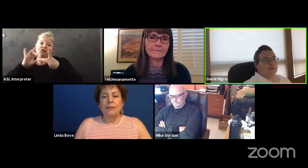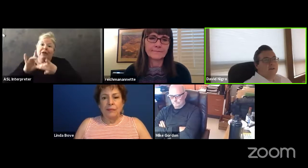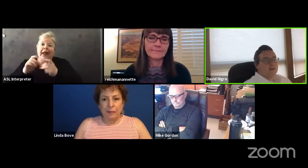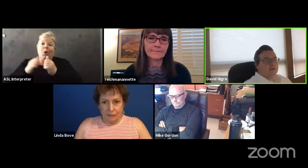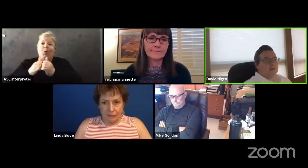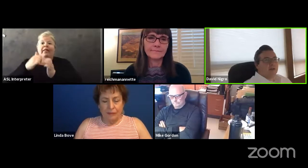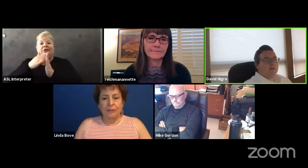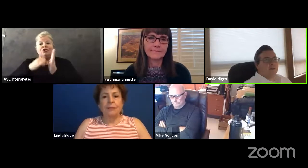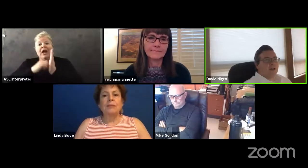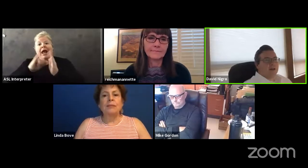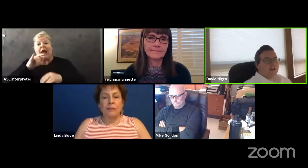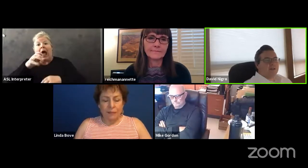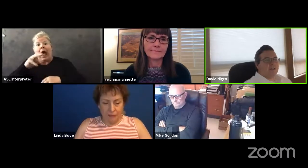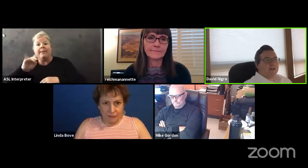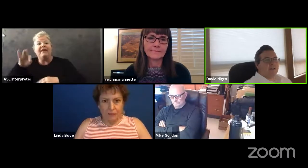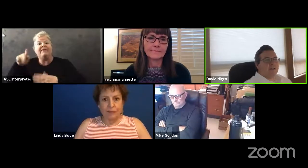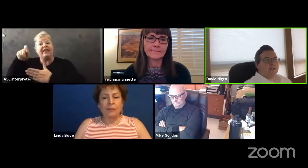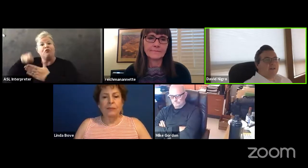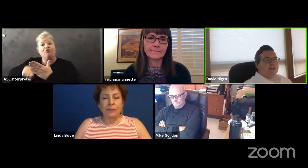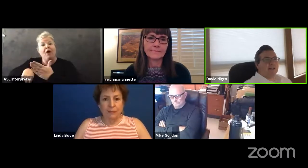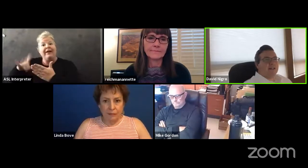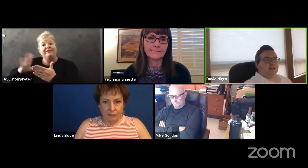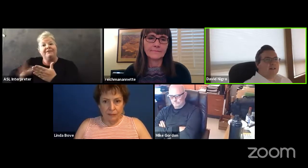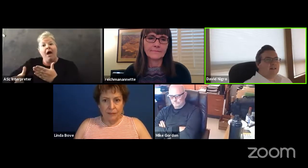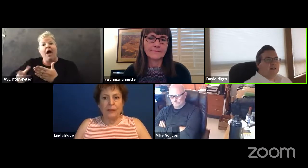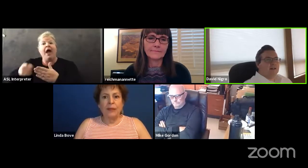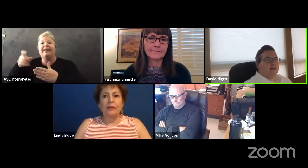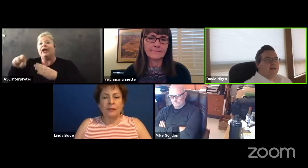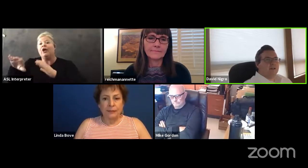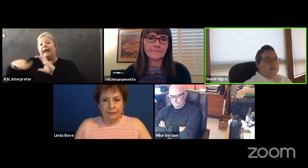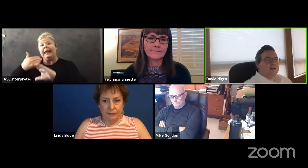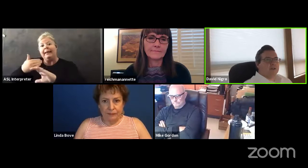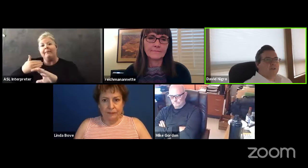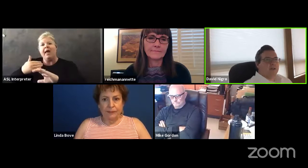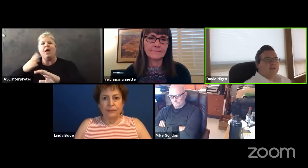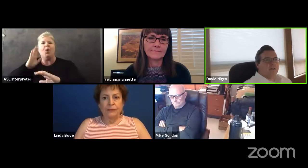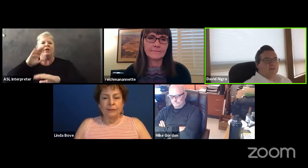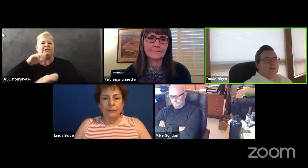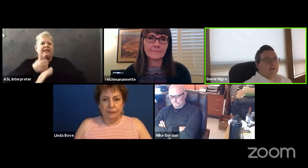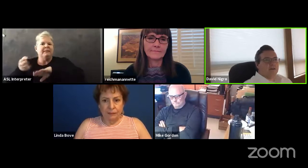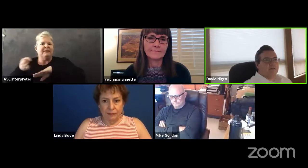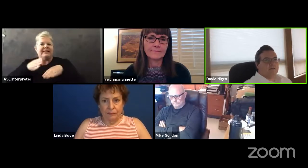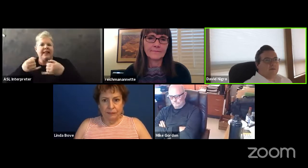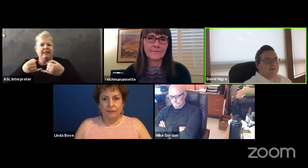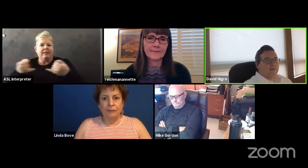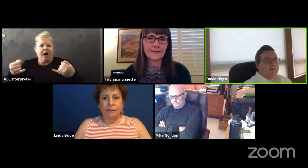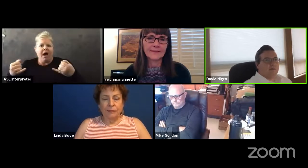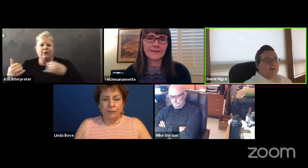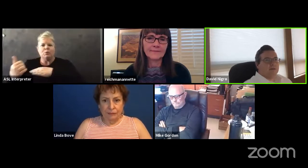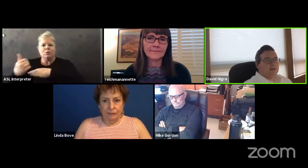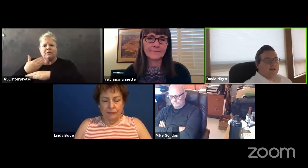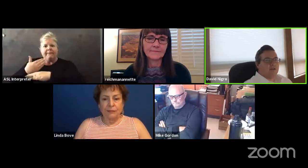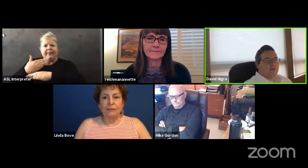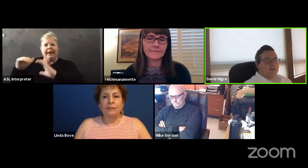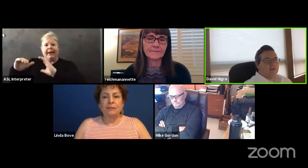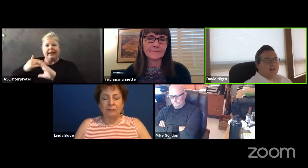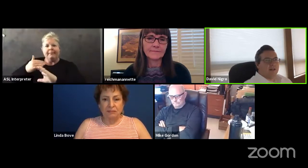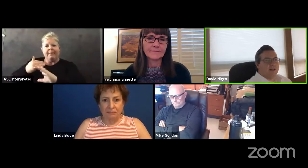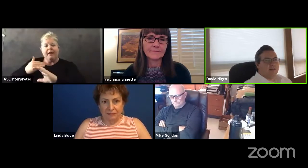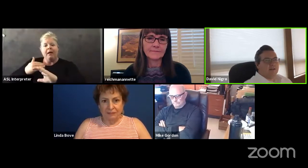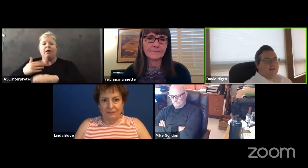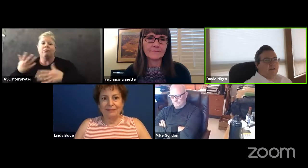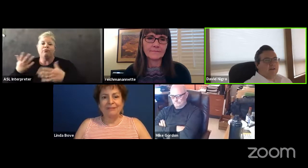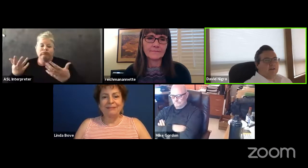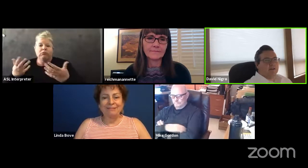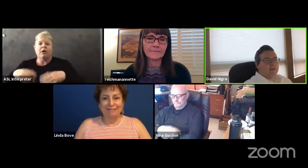written that'll be fine we can have an email address and a deadline uh for them to submit uh you know emails of a certain